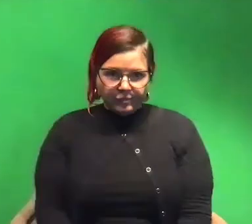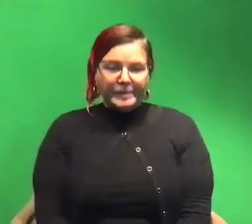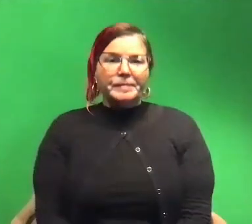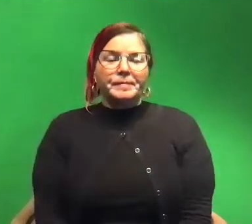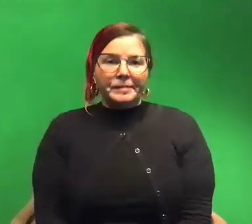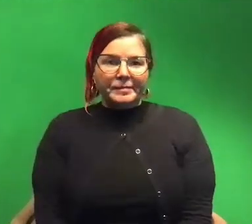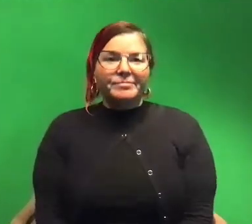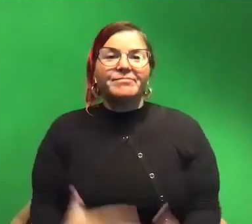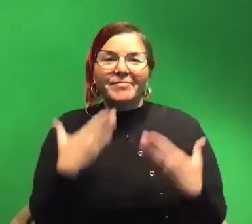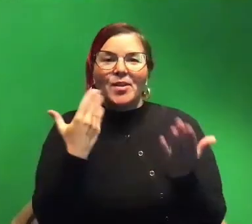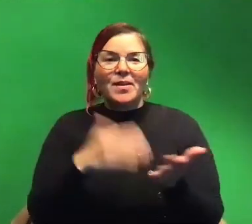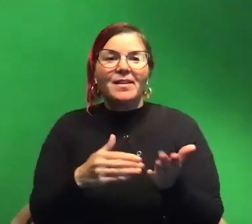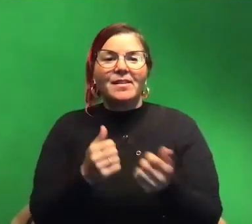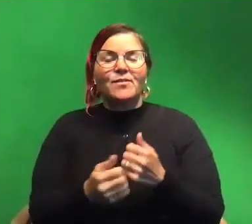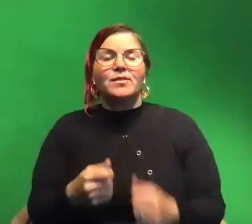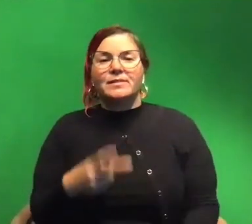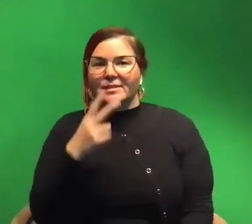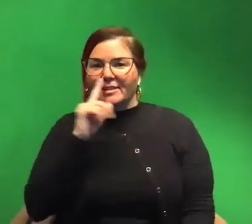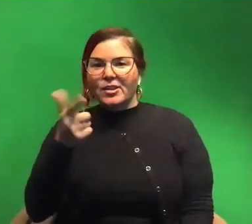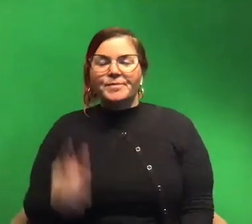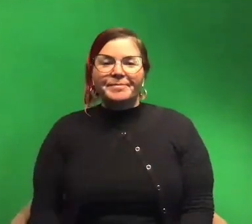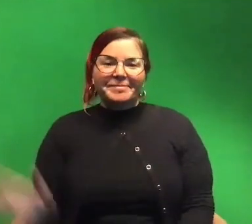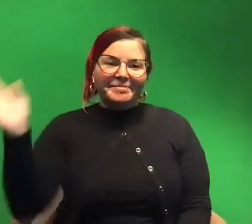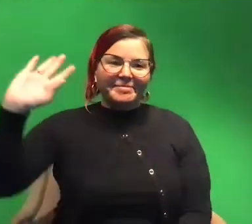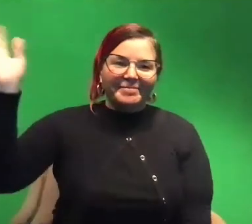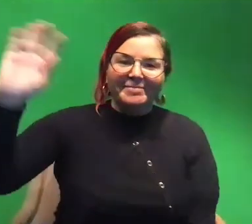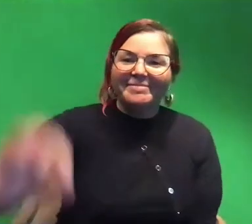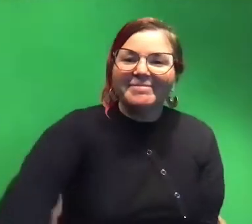thank you again everyone for coming and we'll see you later bye